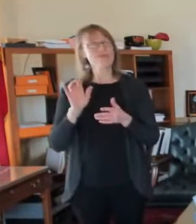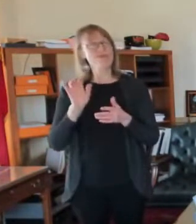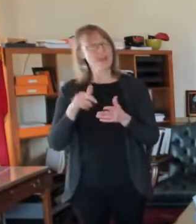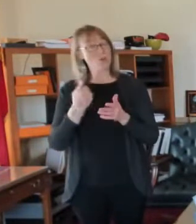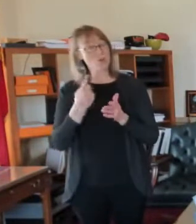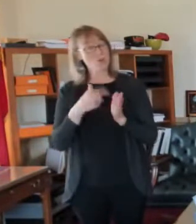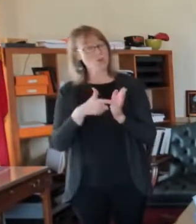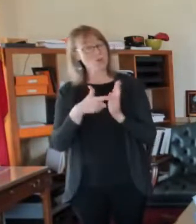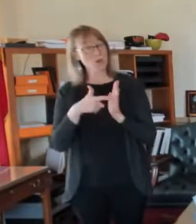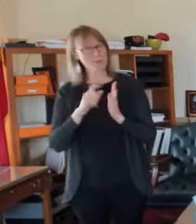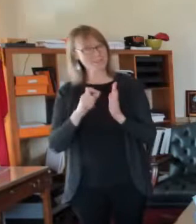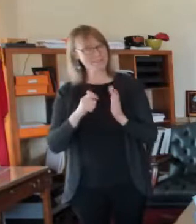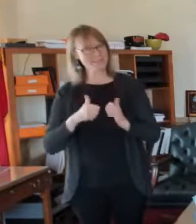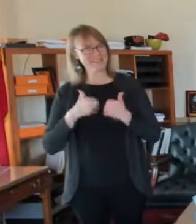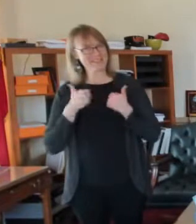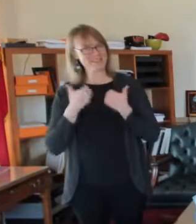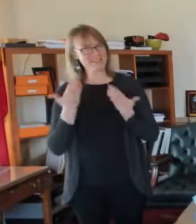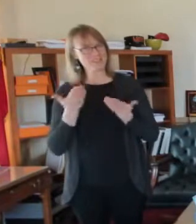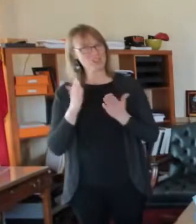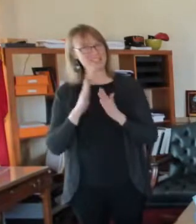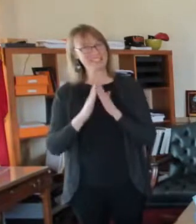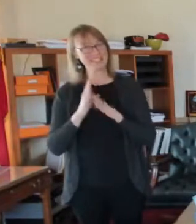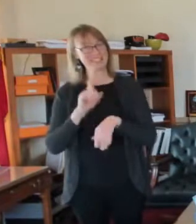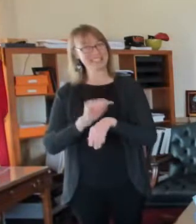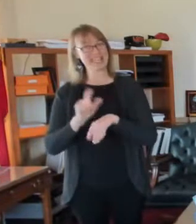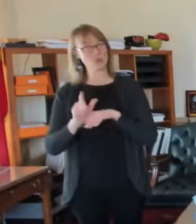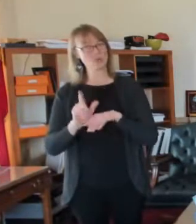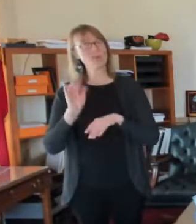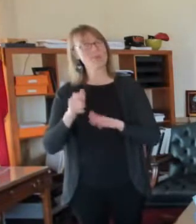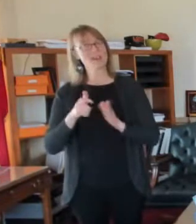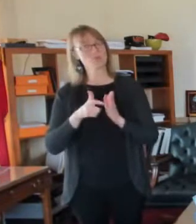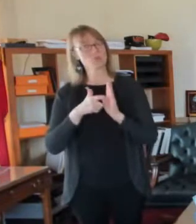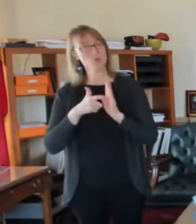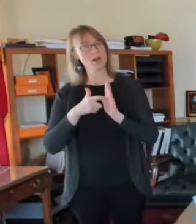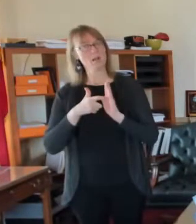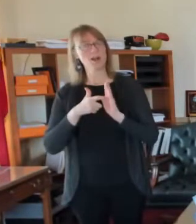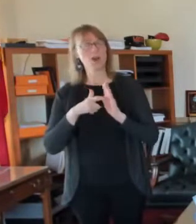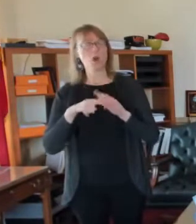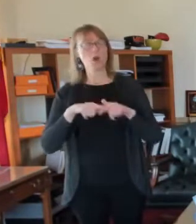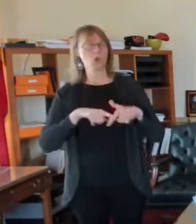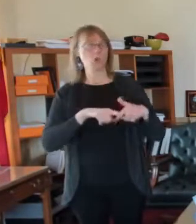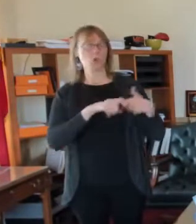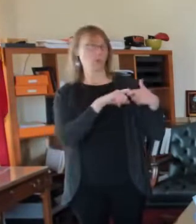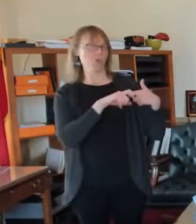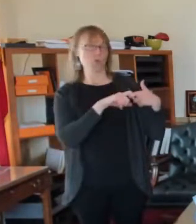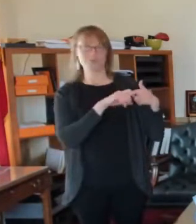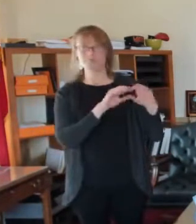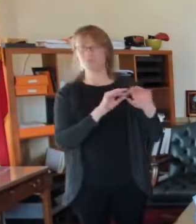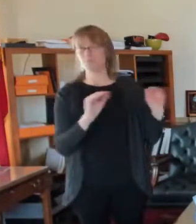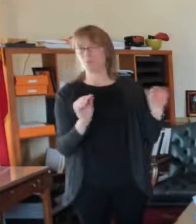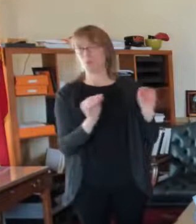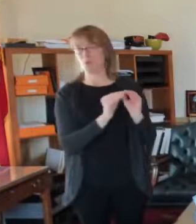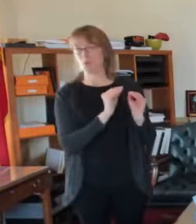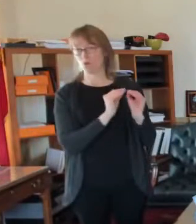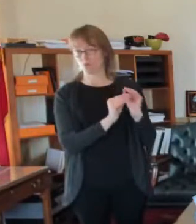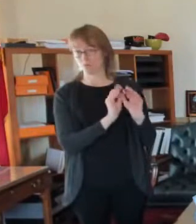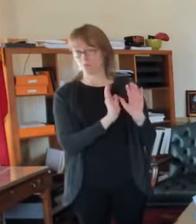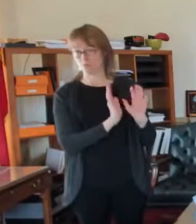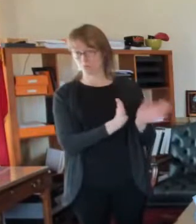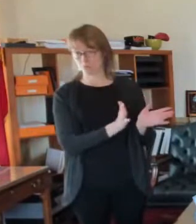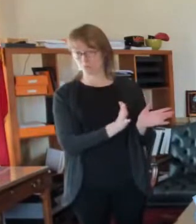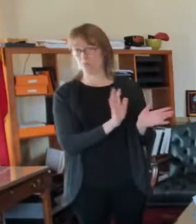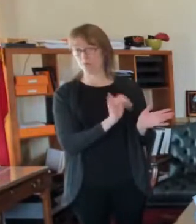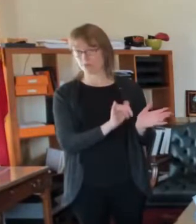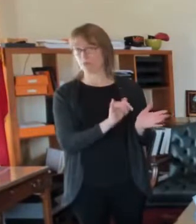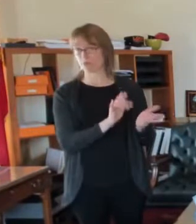2013. So what is that seven years now going on eight? Um, we have been short police officers